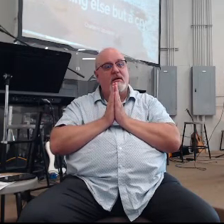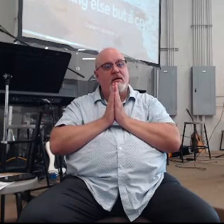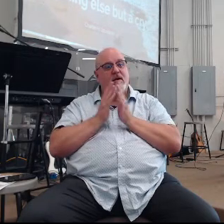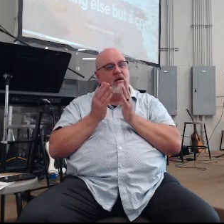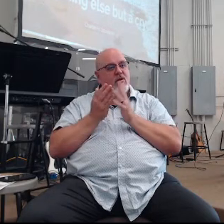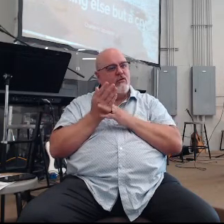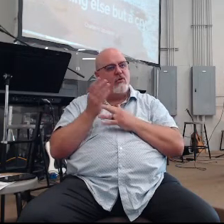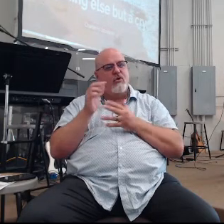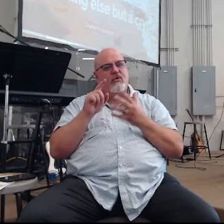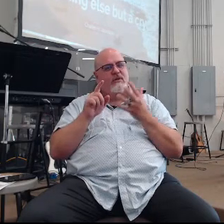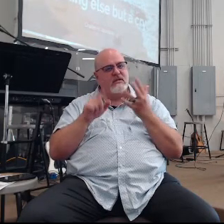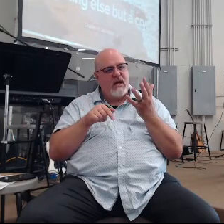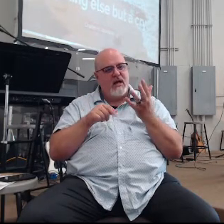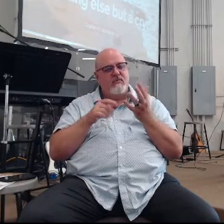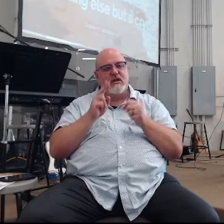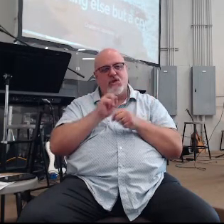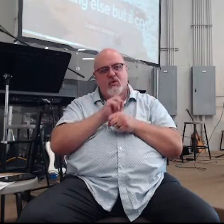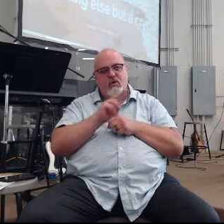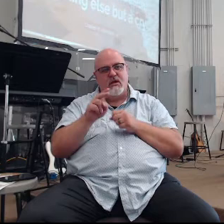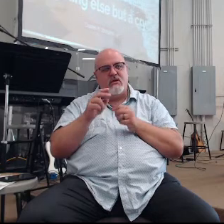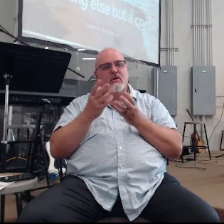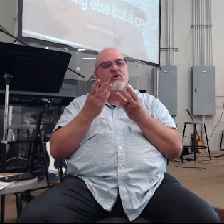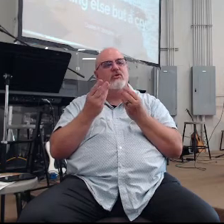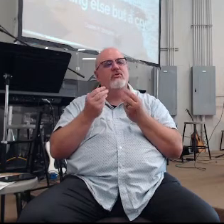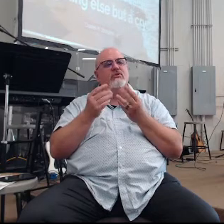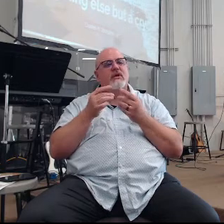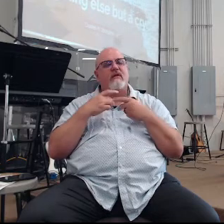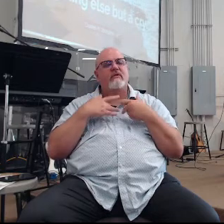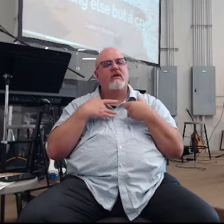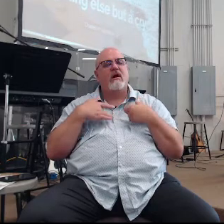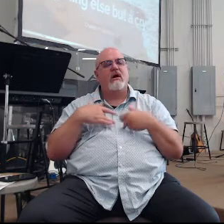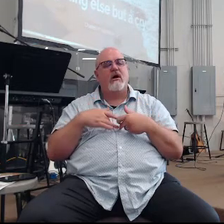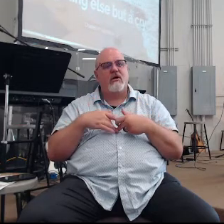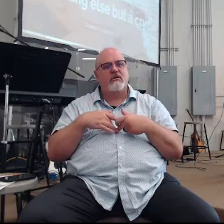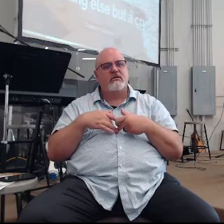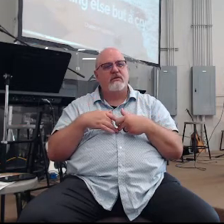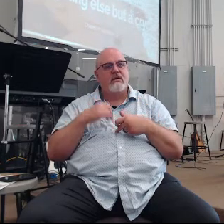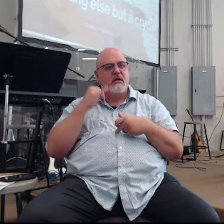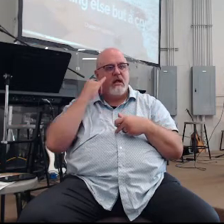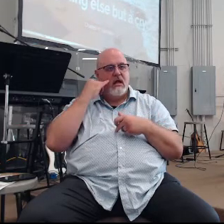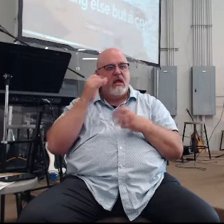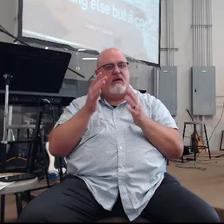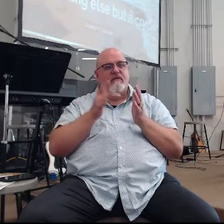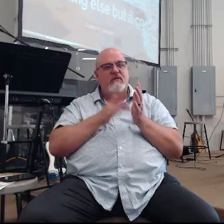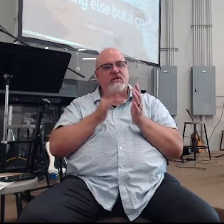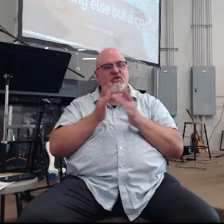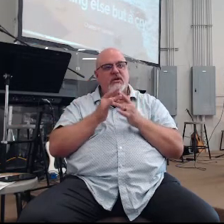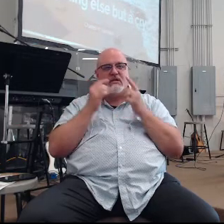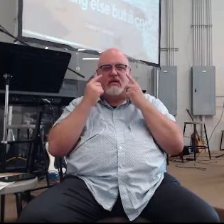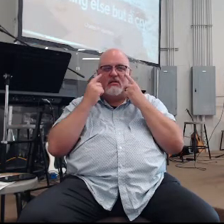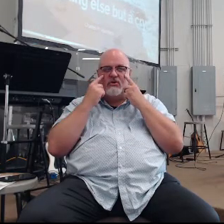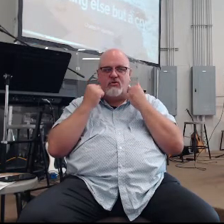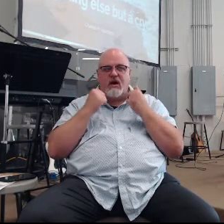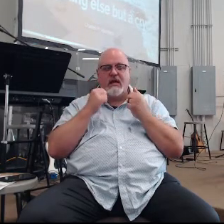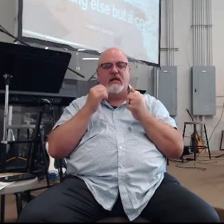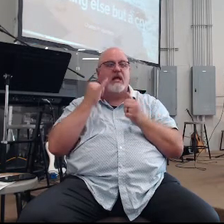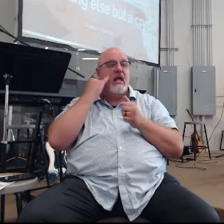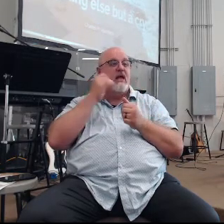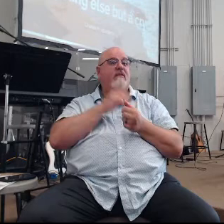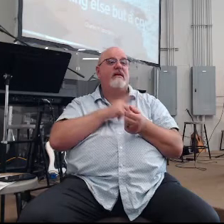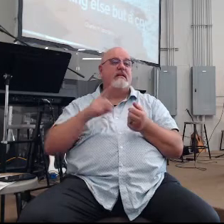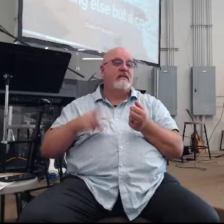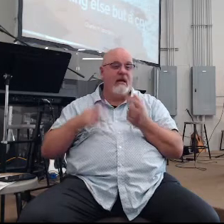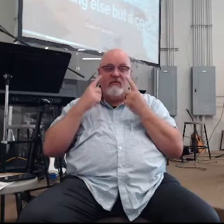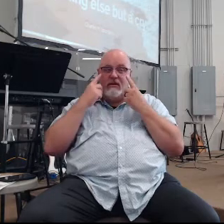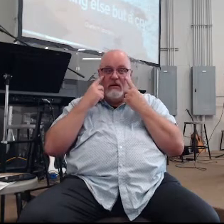through this series that you would use this to soften our hearts if Jesus wept if David wept